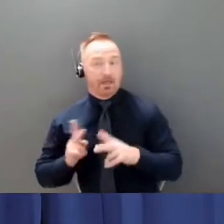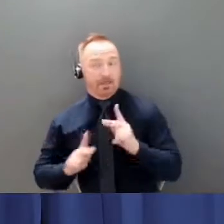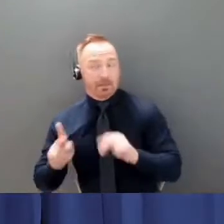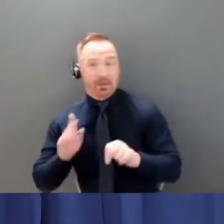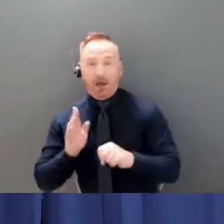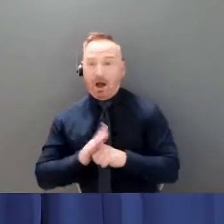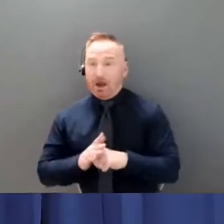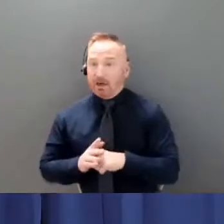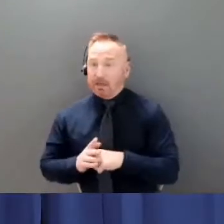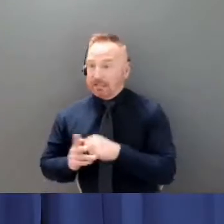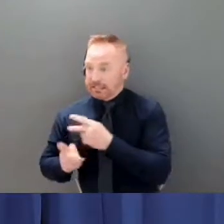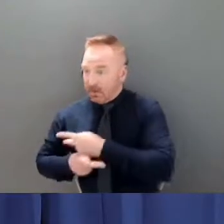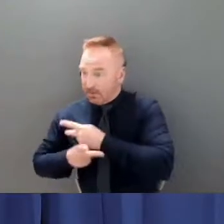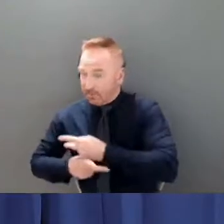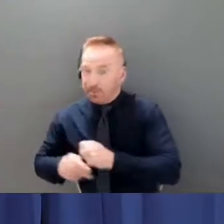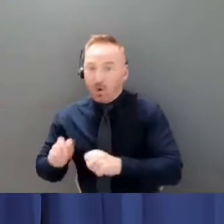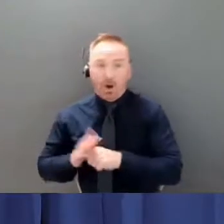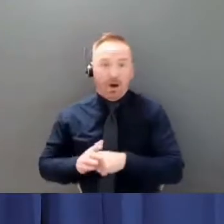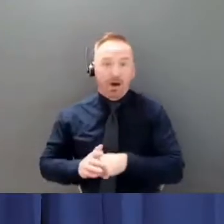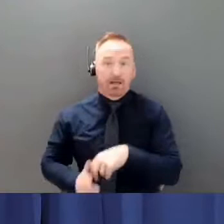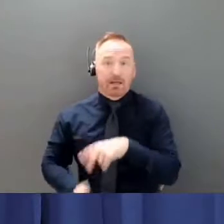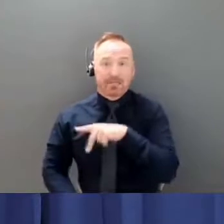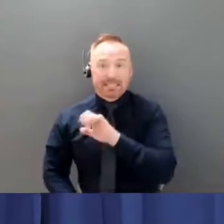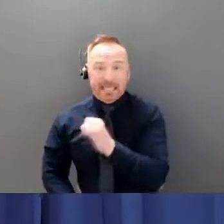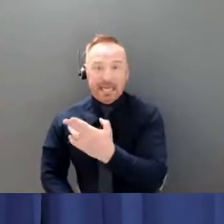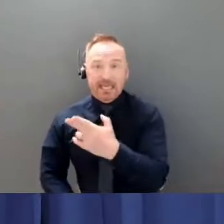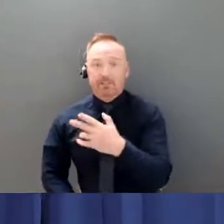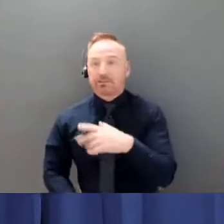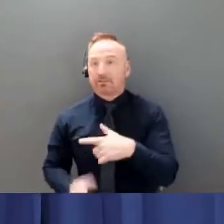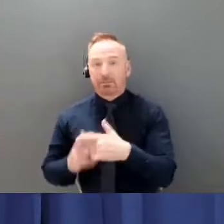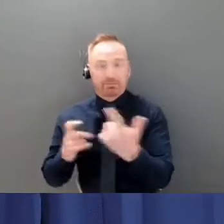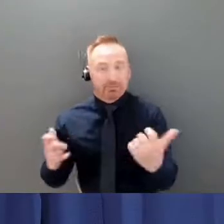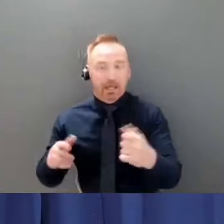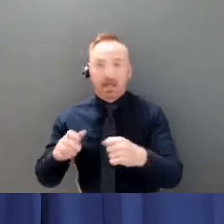outside everyone is working full out and the vaccinators keep on vaccinating